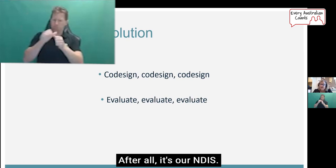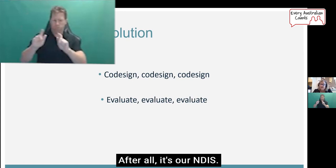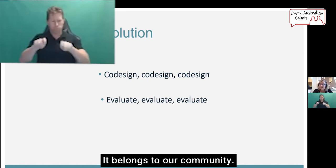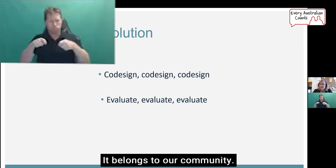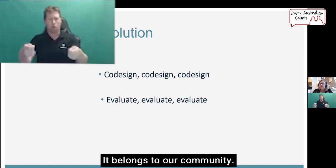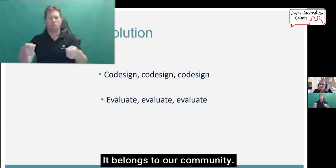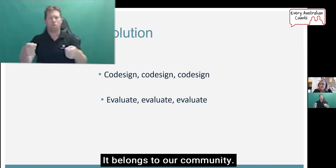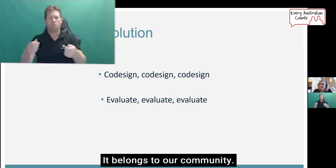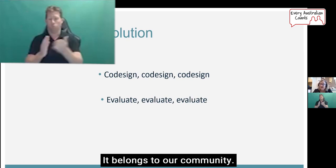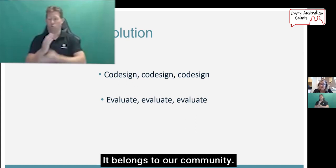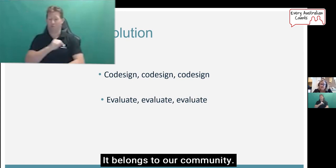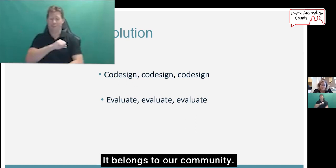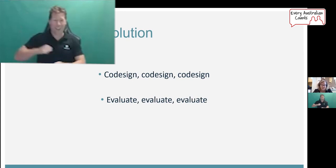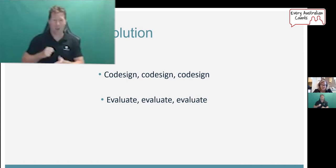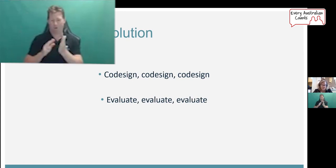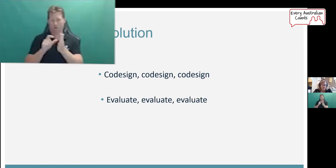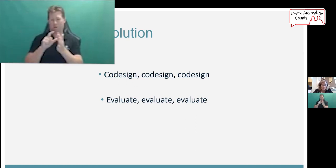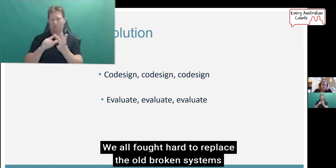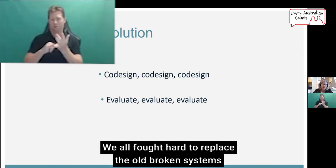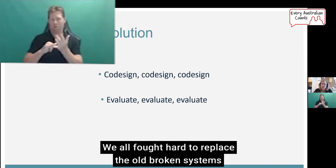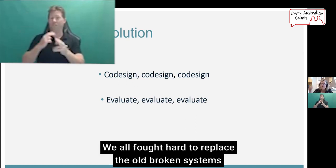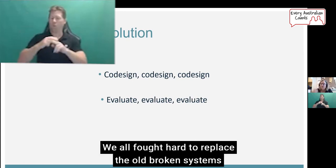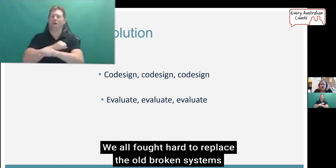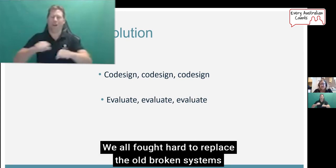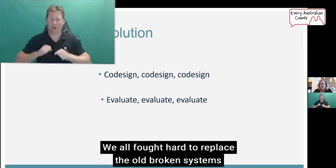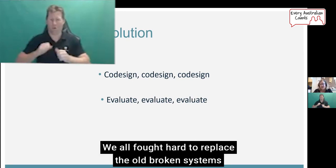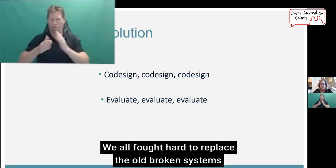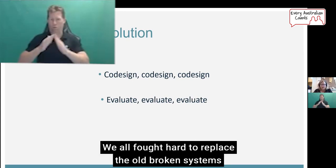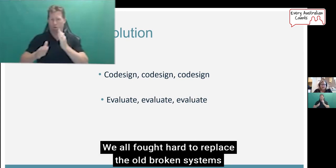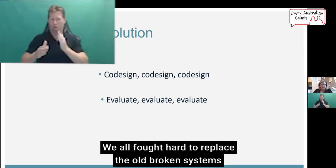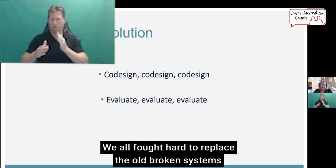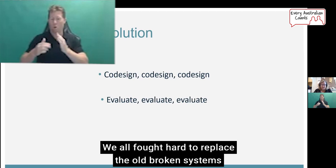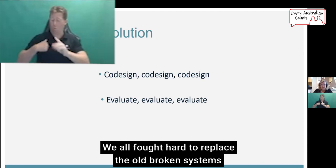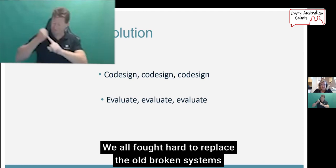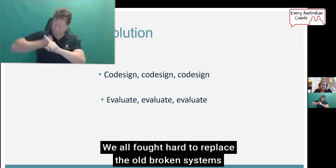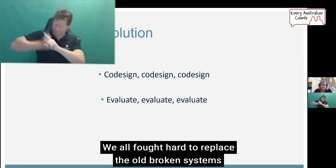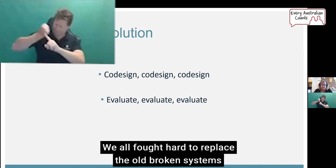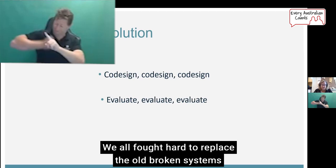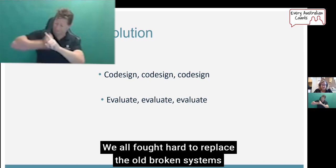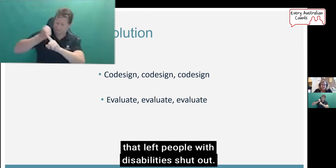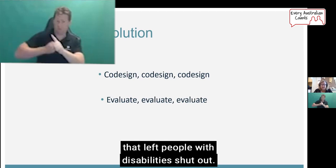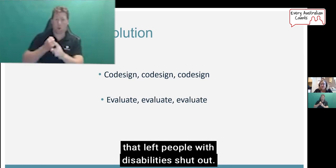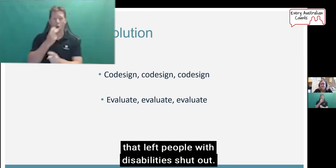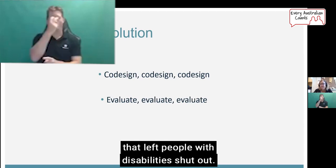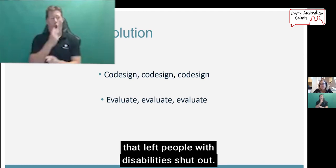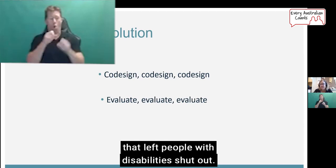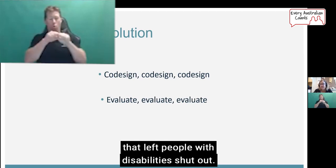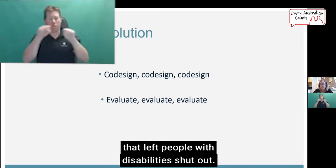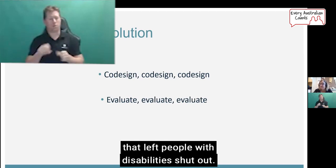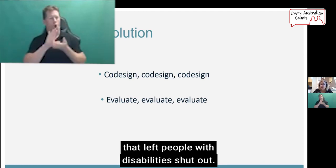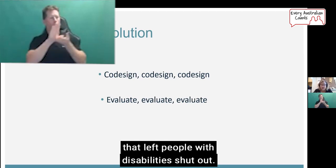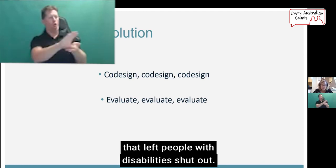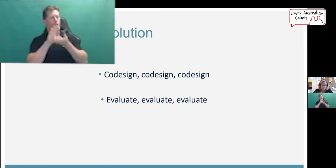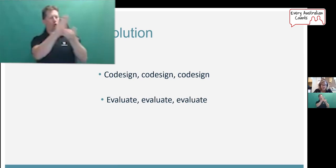NDIS. It belongs to our community. We all fought hard to replace the old broken systems that left people with